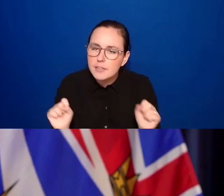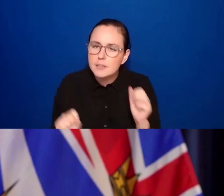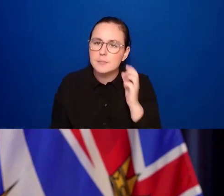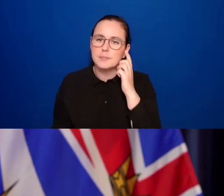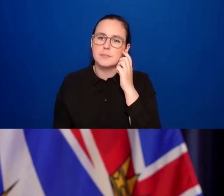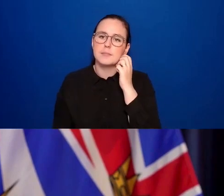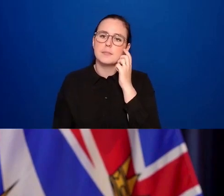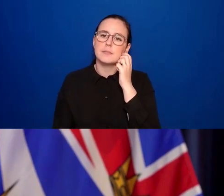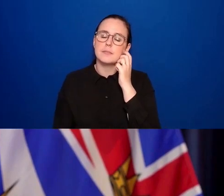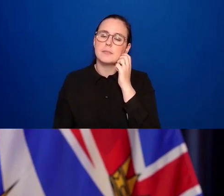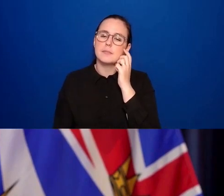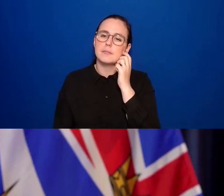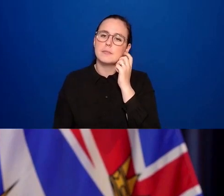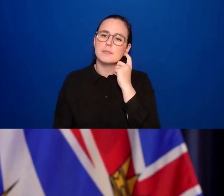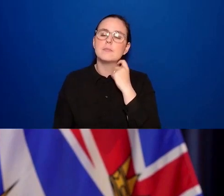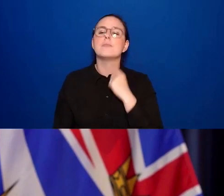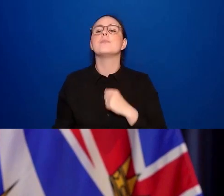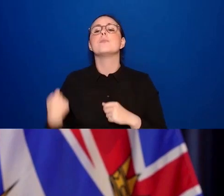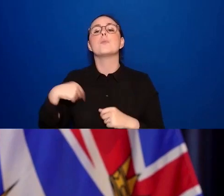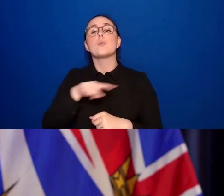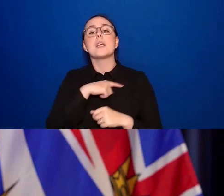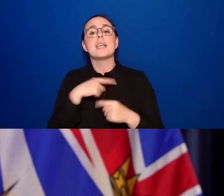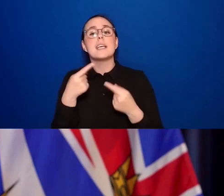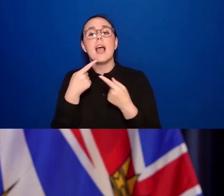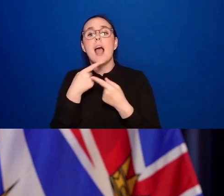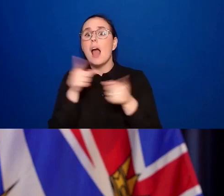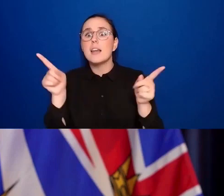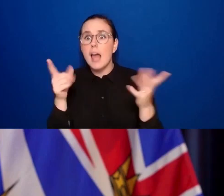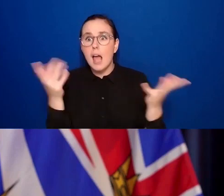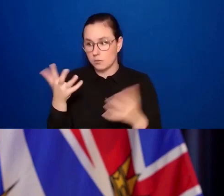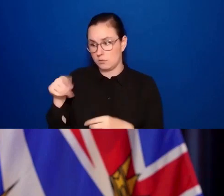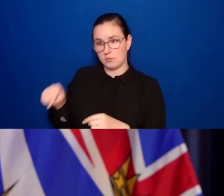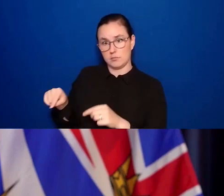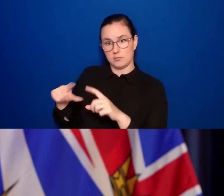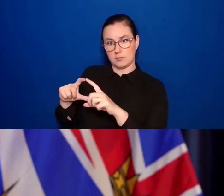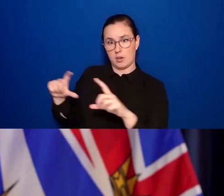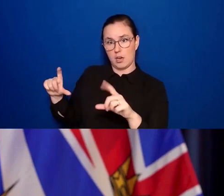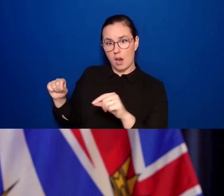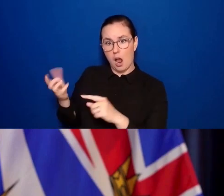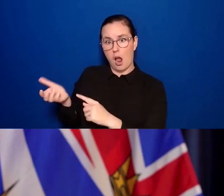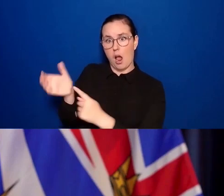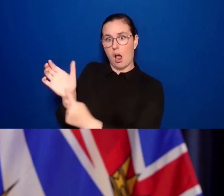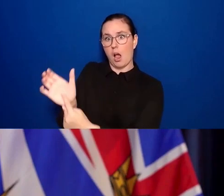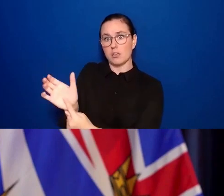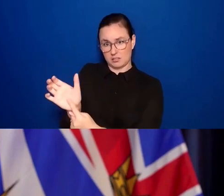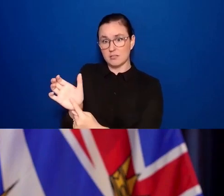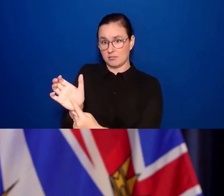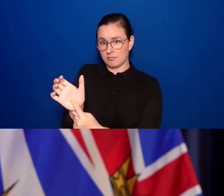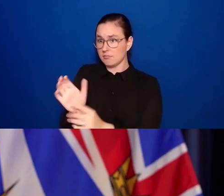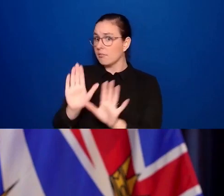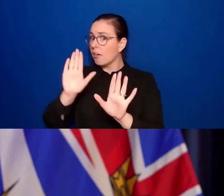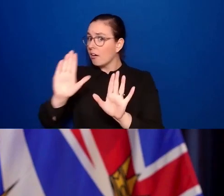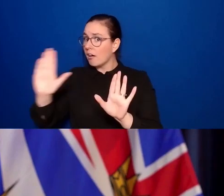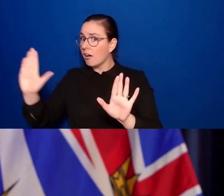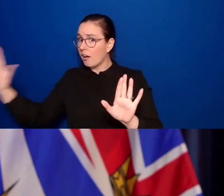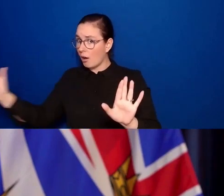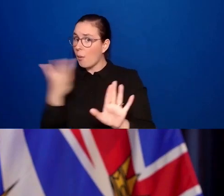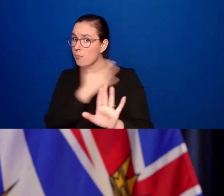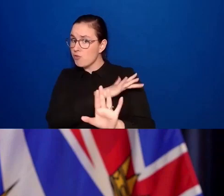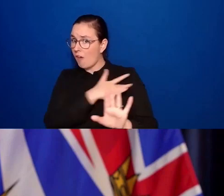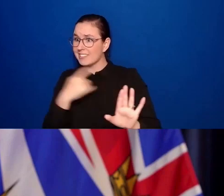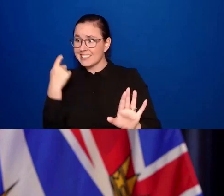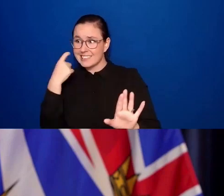announced we were going to take the course that others have charted here in Canada, Ontario, just recently Quebec